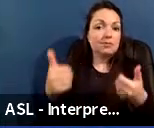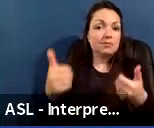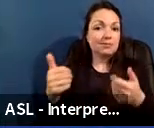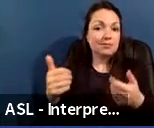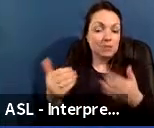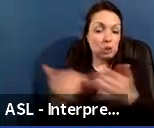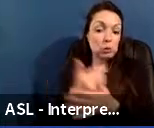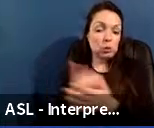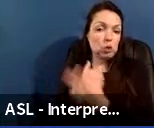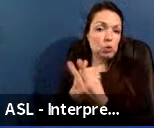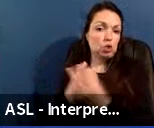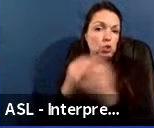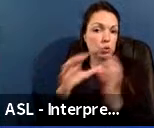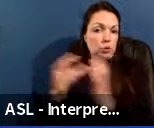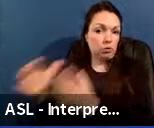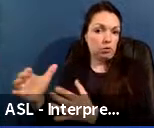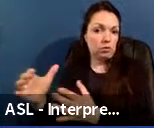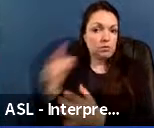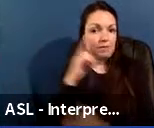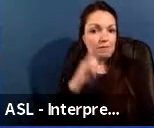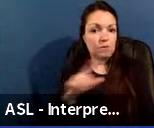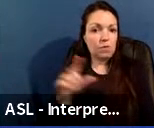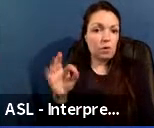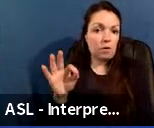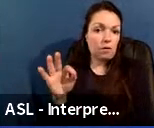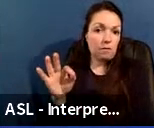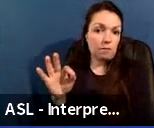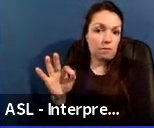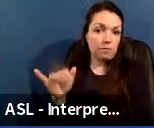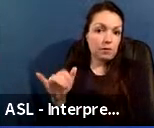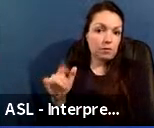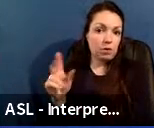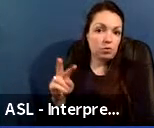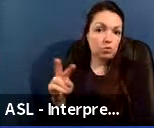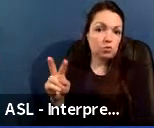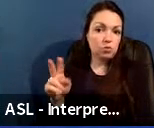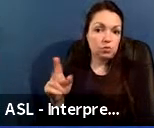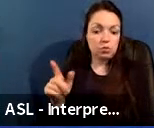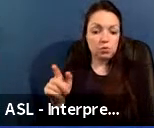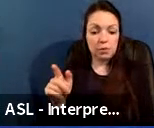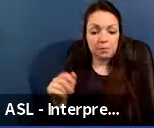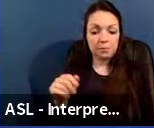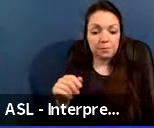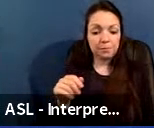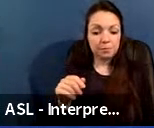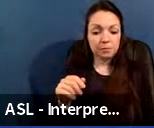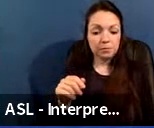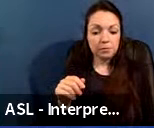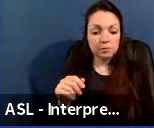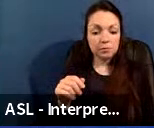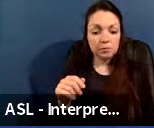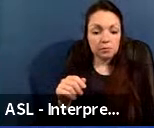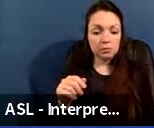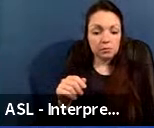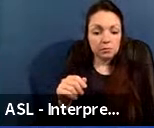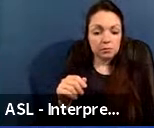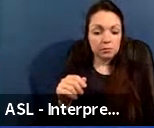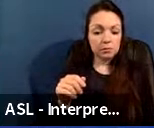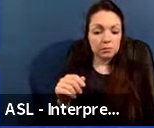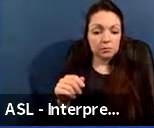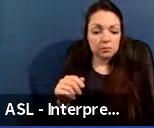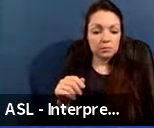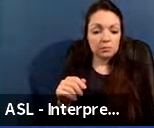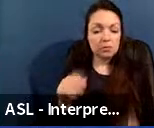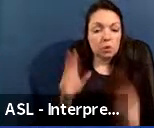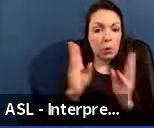time in the FY22 plan. When we talk about student recreation and athletic resources, we are moving to